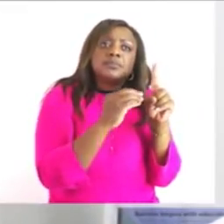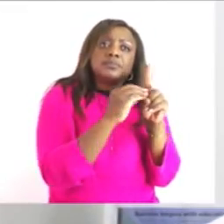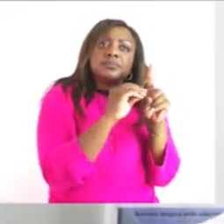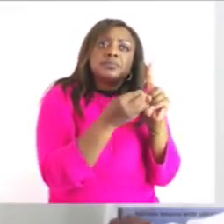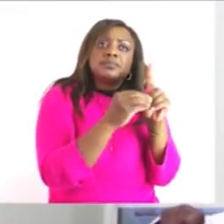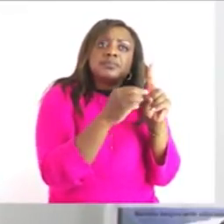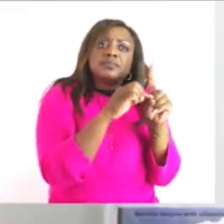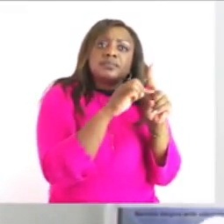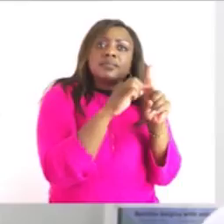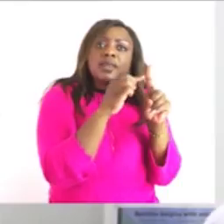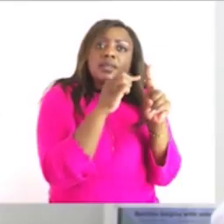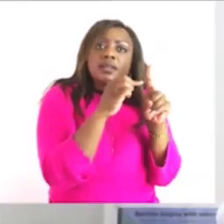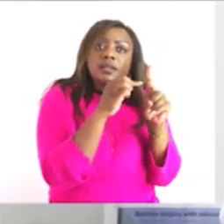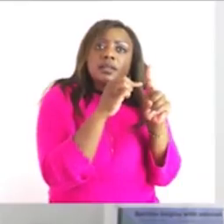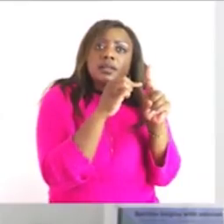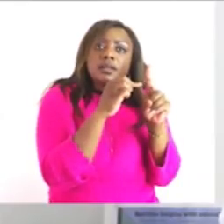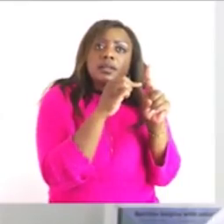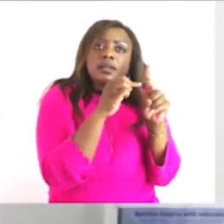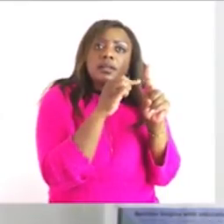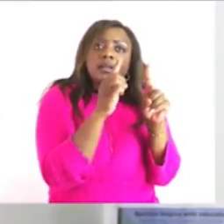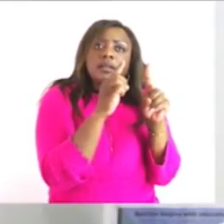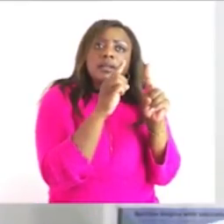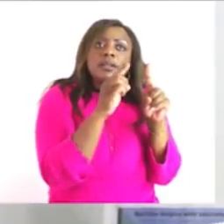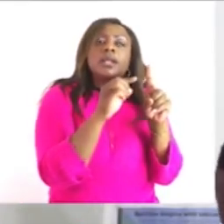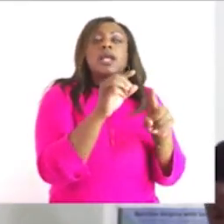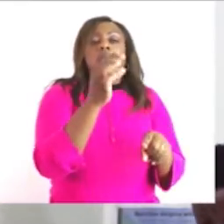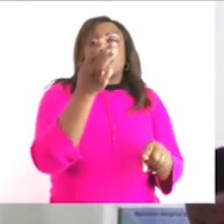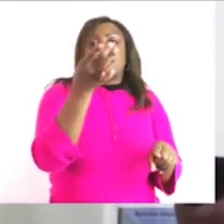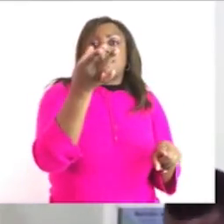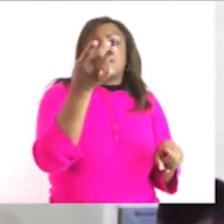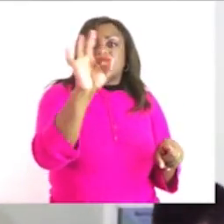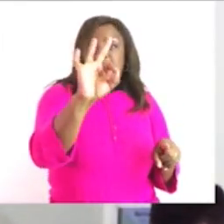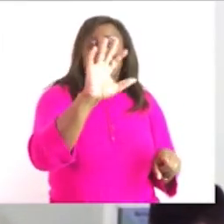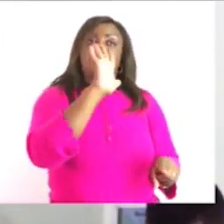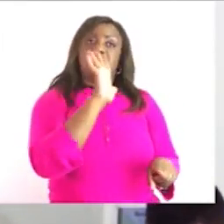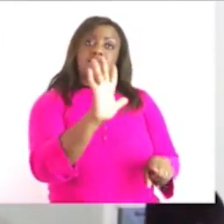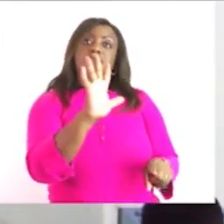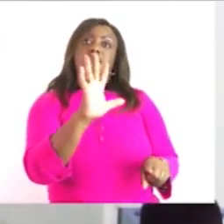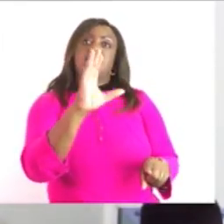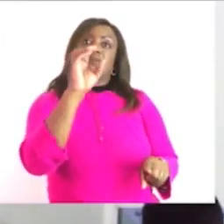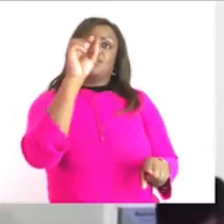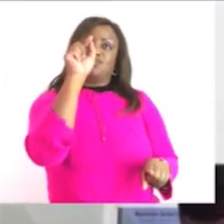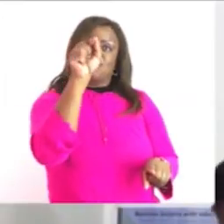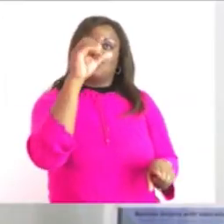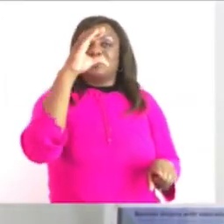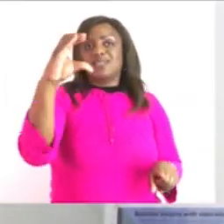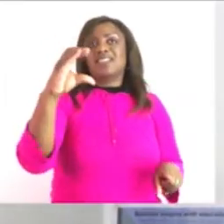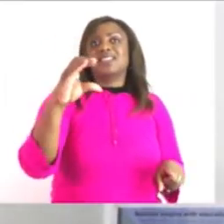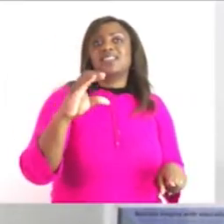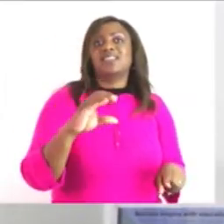so 95 95 so i'm just